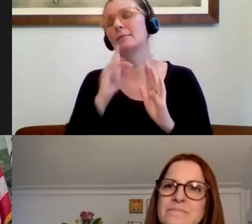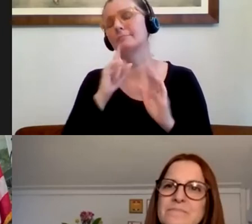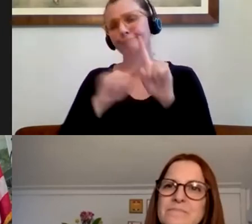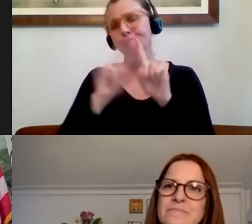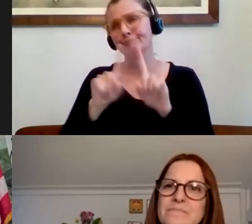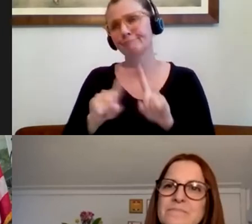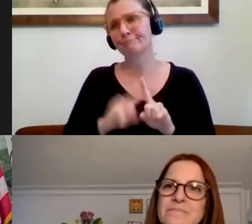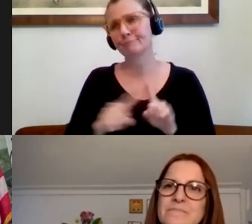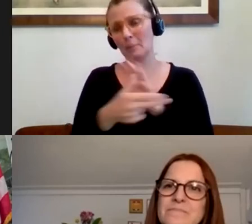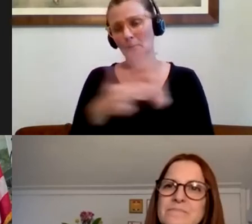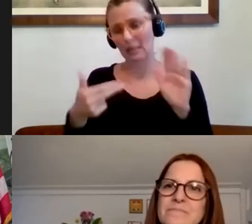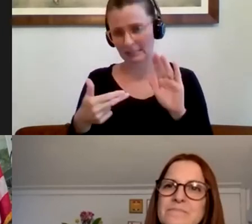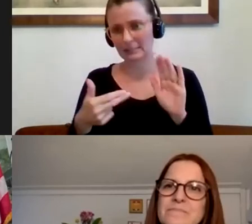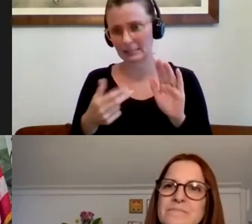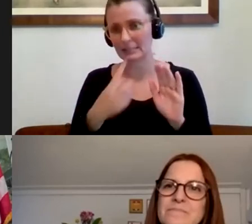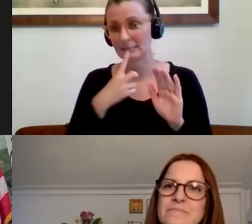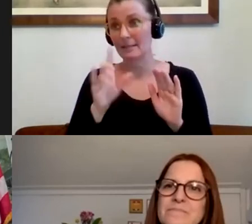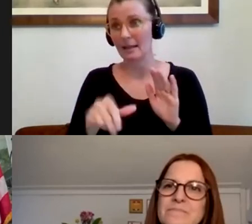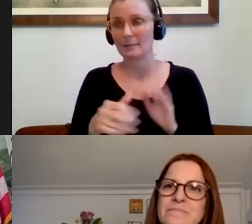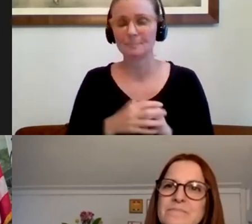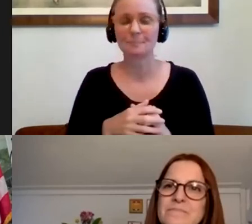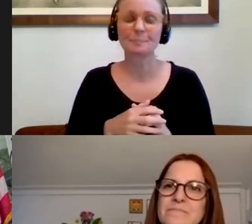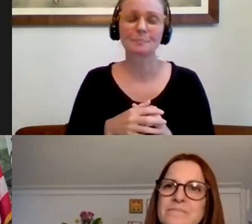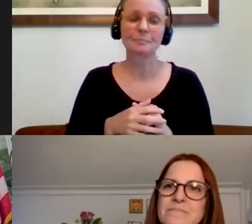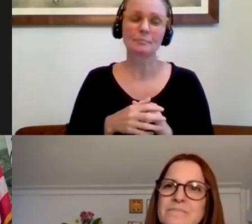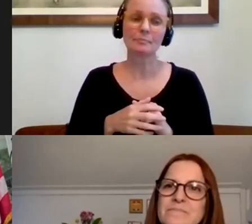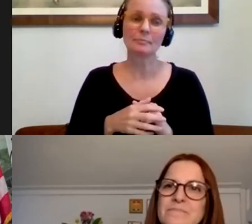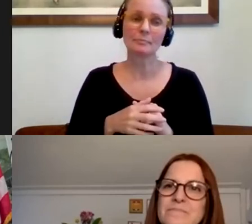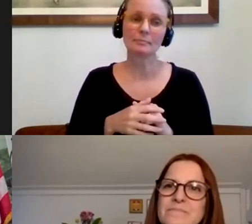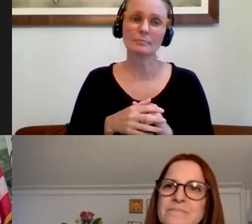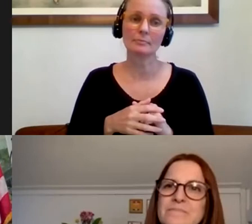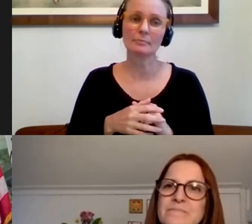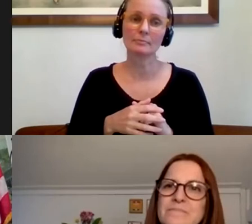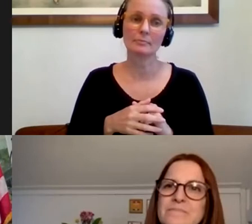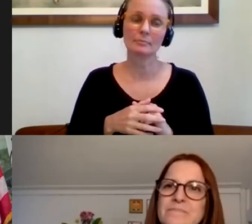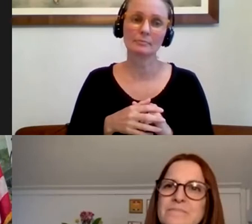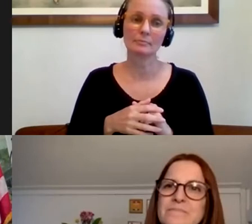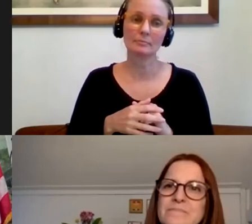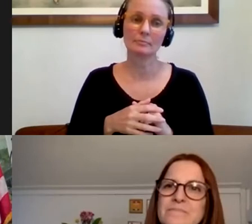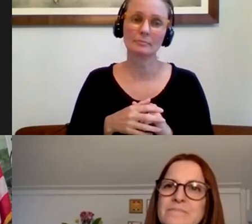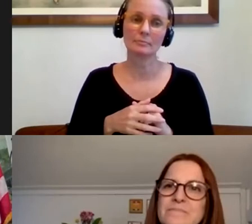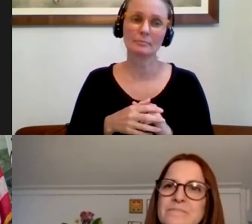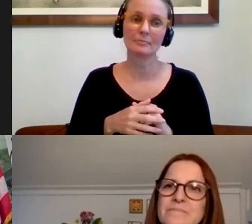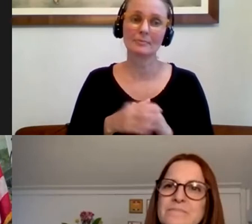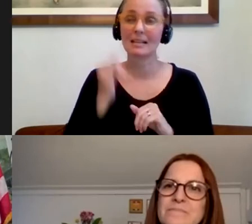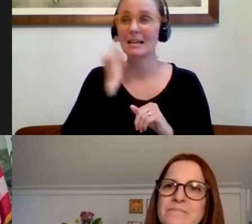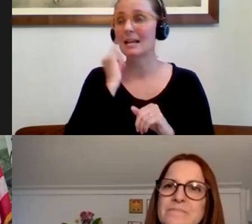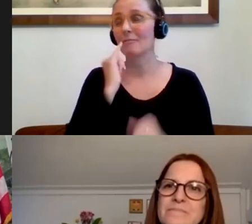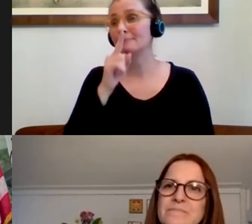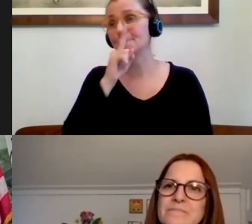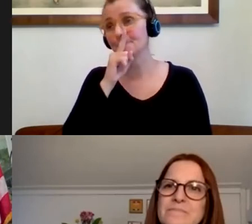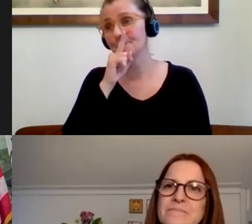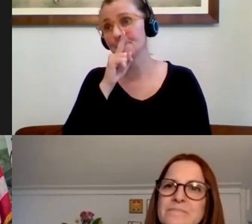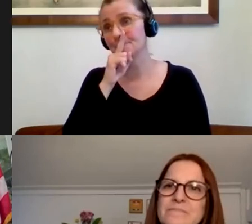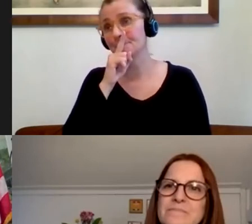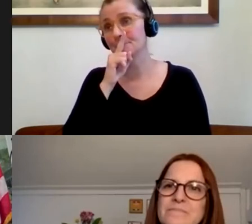can get out there that do say that. I would stay away from some of them that do not have any